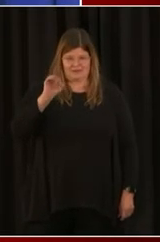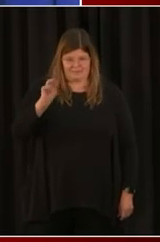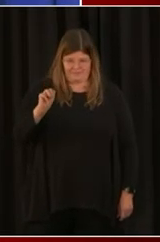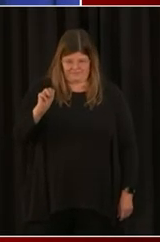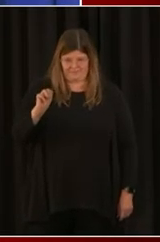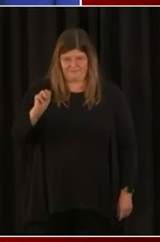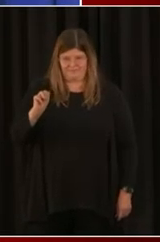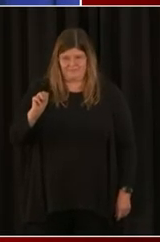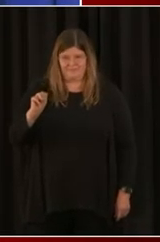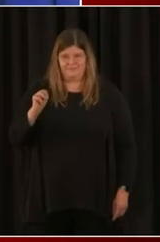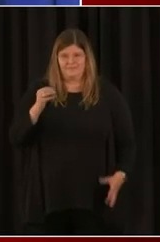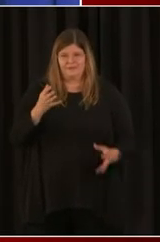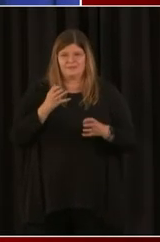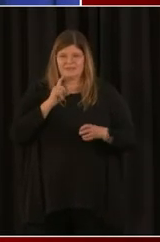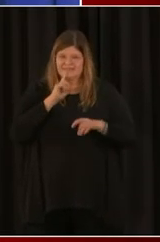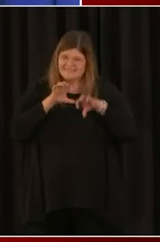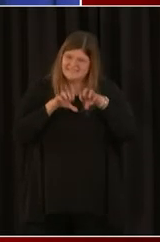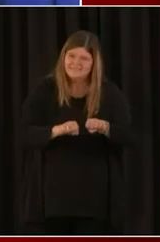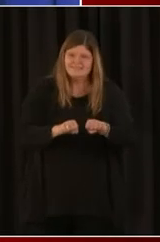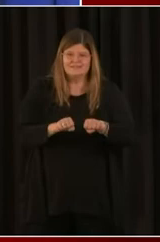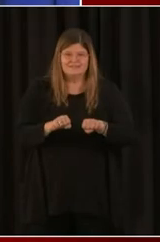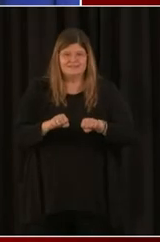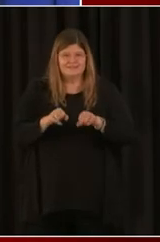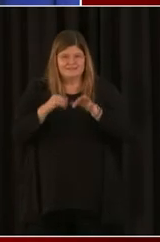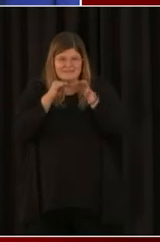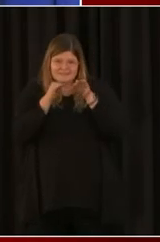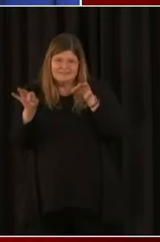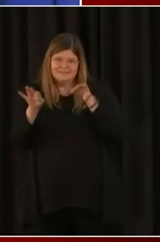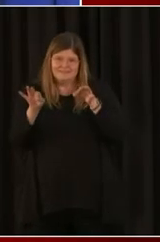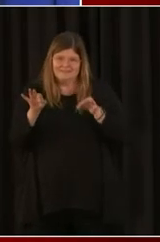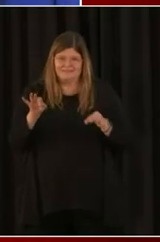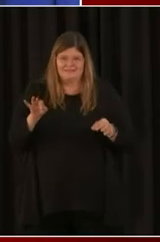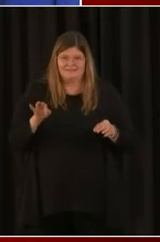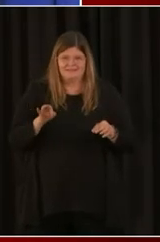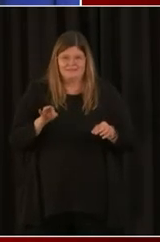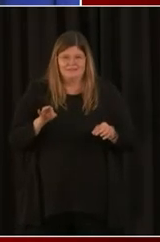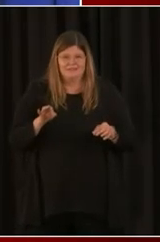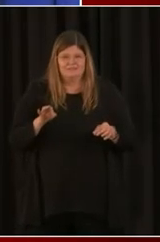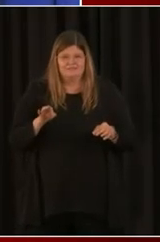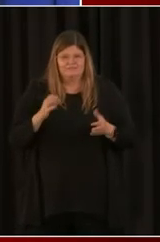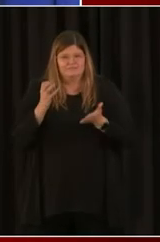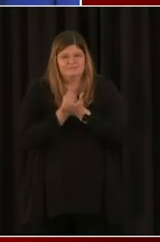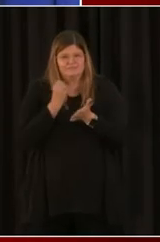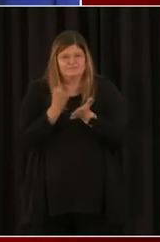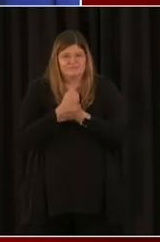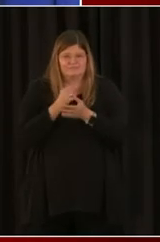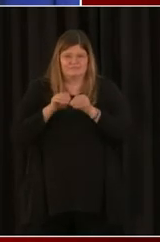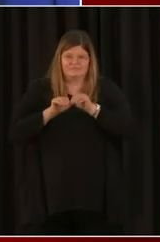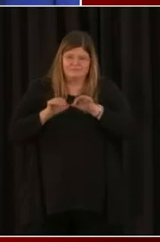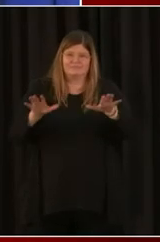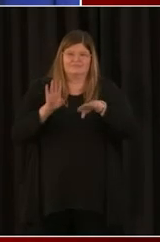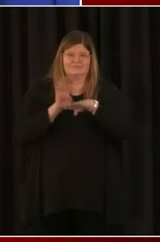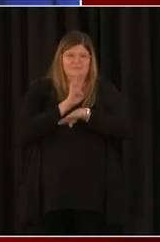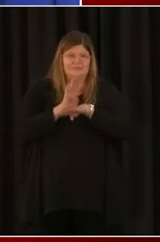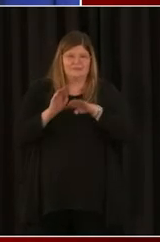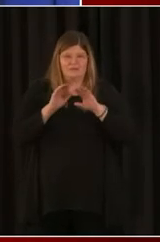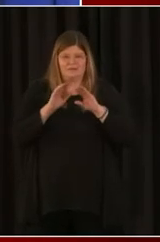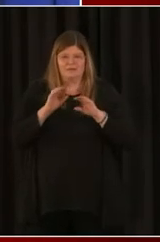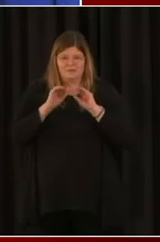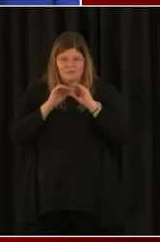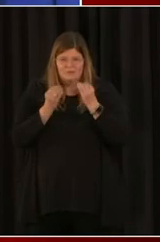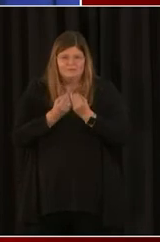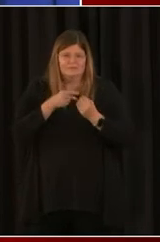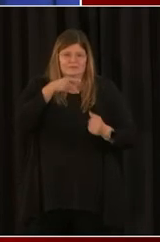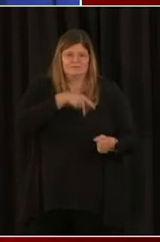captured that domain in order to get that information to our businesses and other organizations that are eligible for